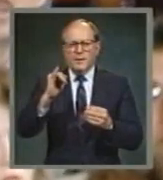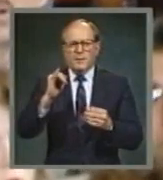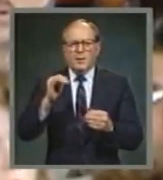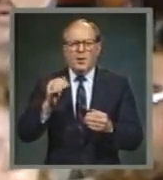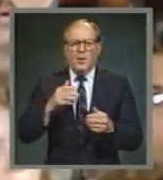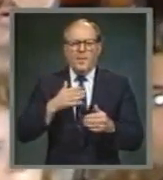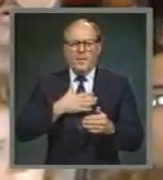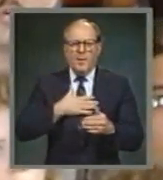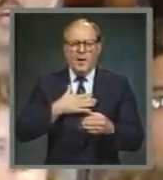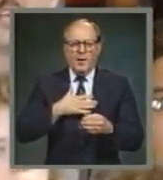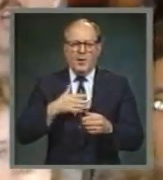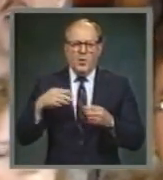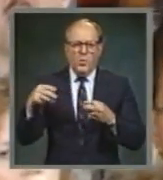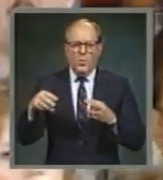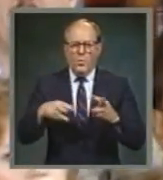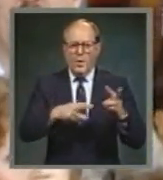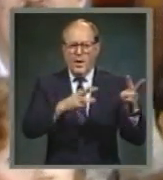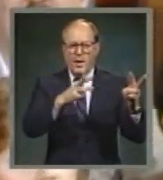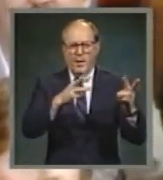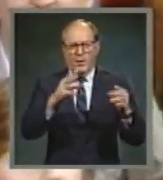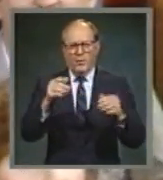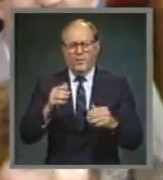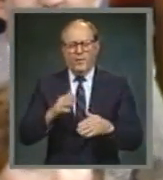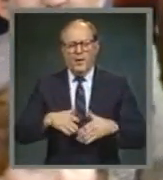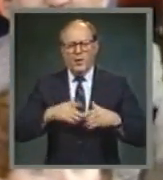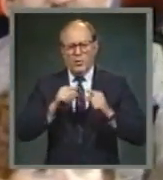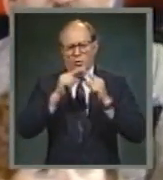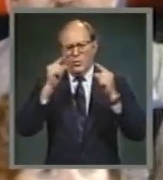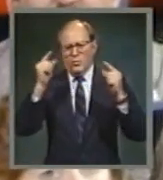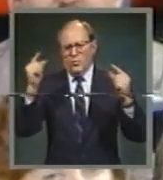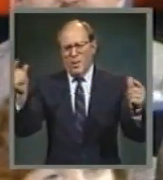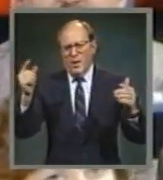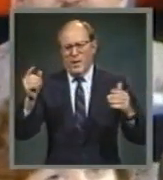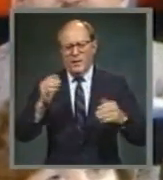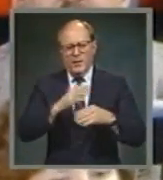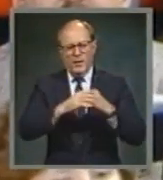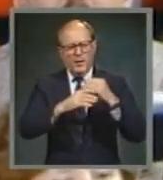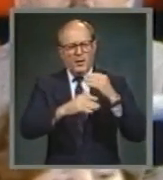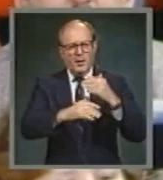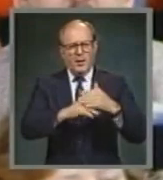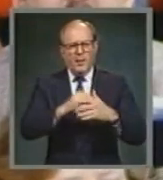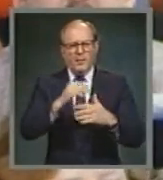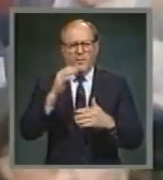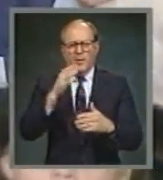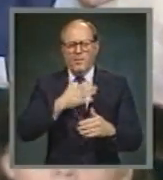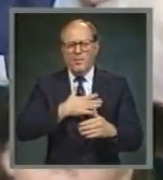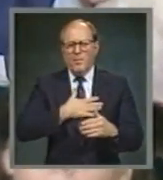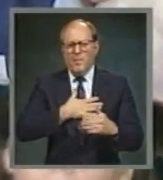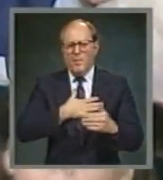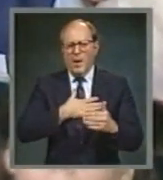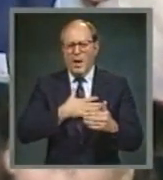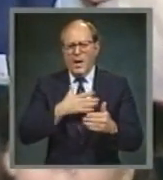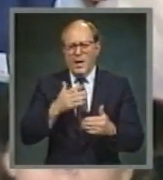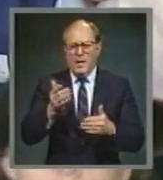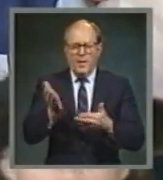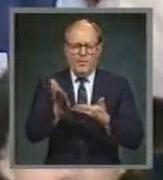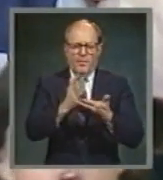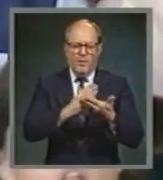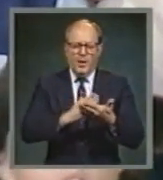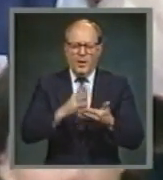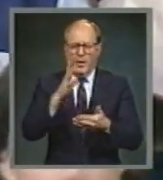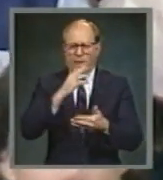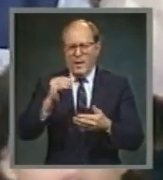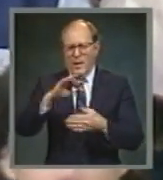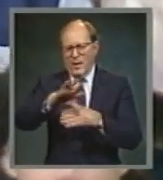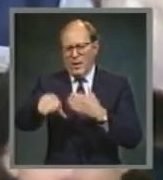the source of wretched delights, my portion